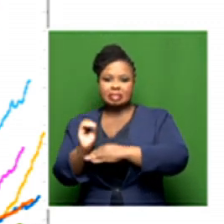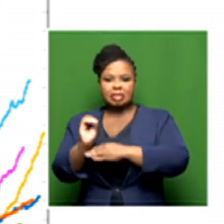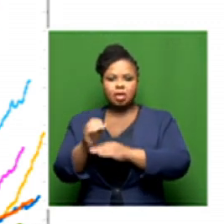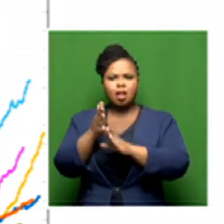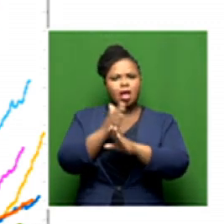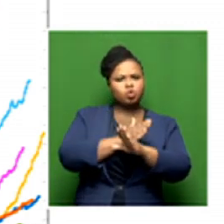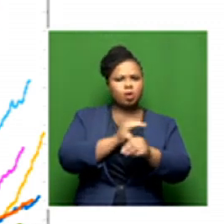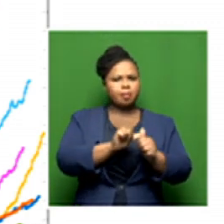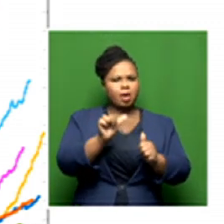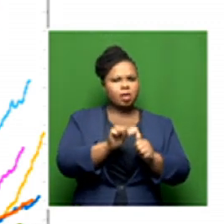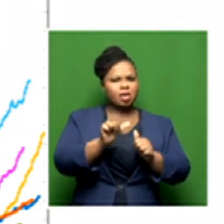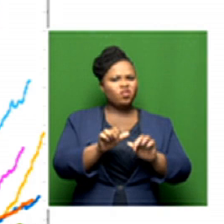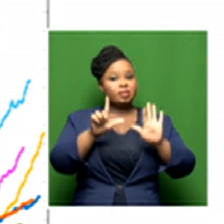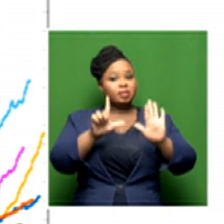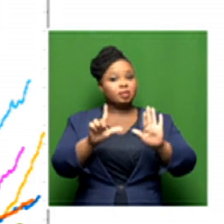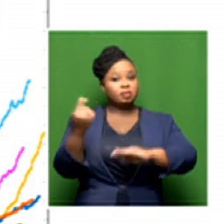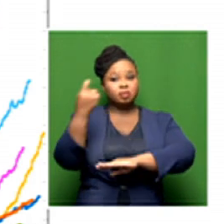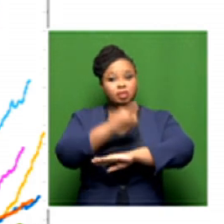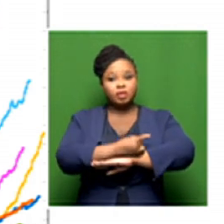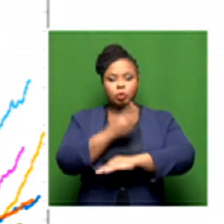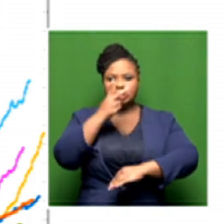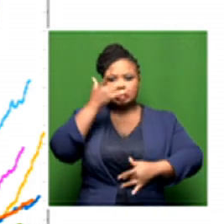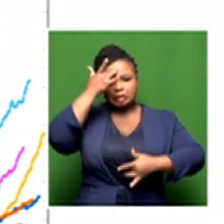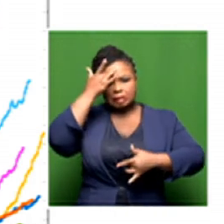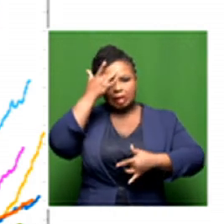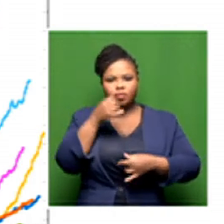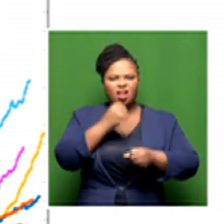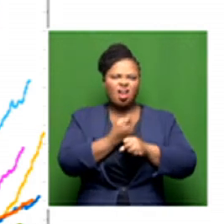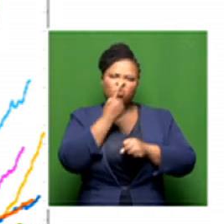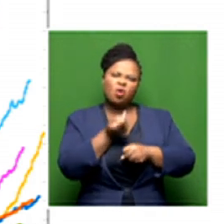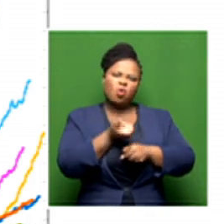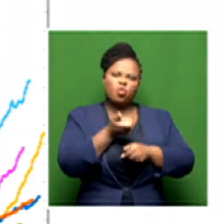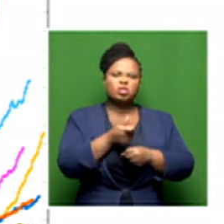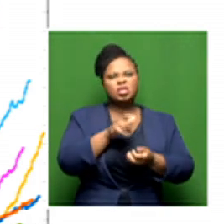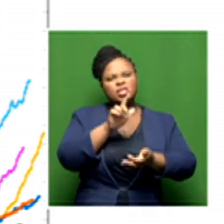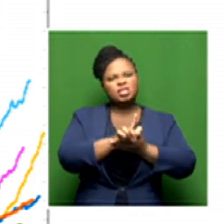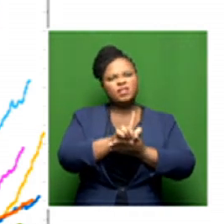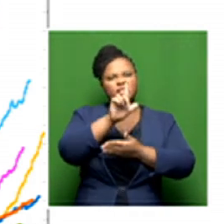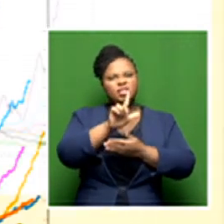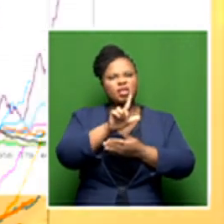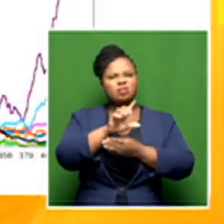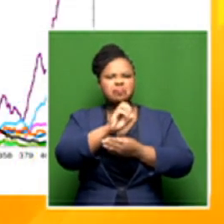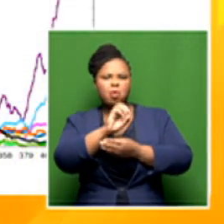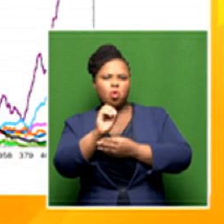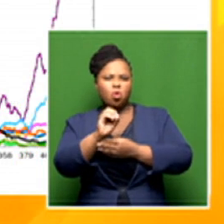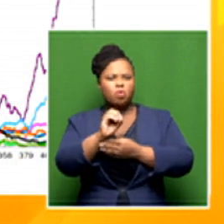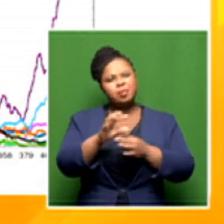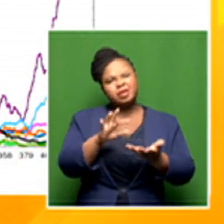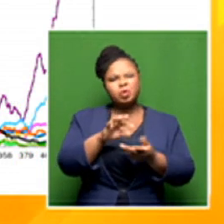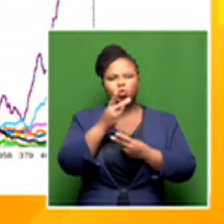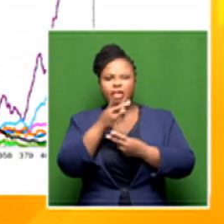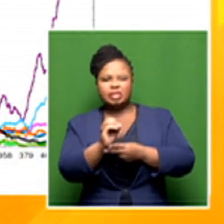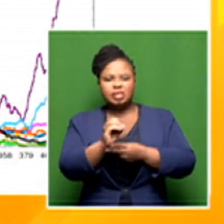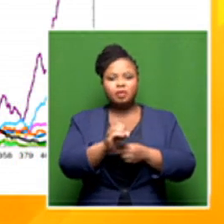to a week ago. So the seven-day average of new cases in Gauteng is about 1,720 new cases per day,